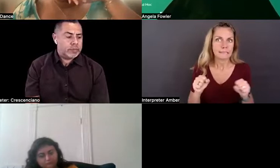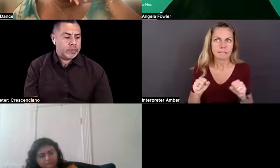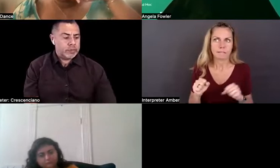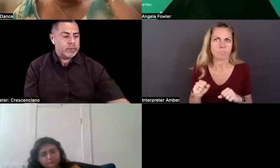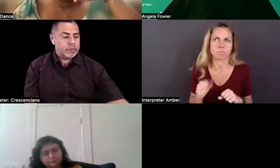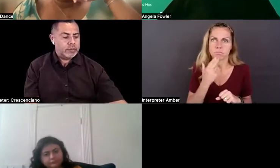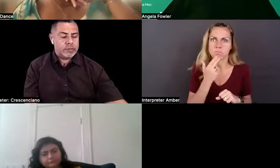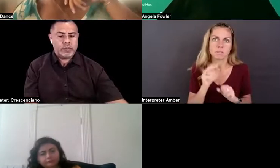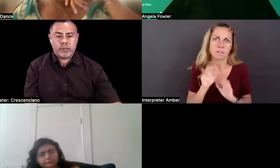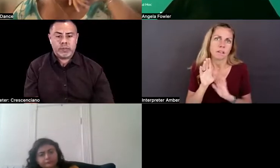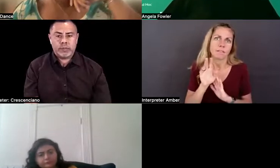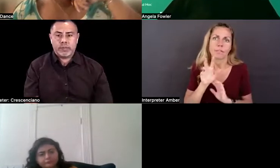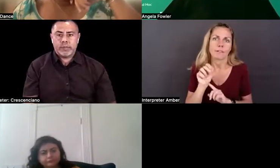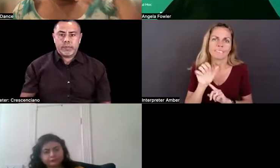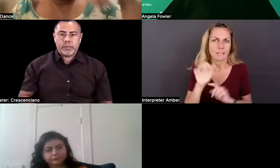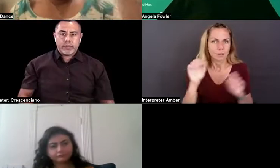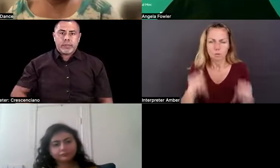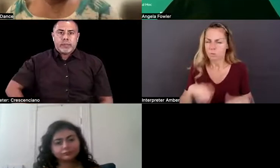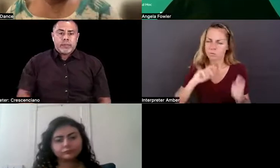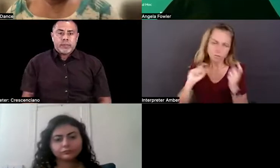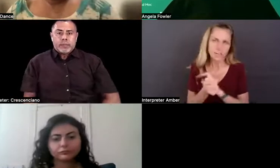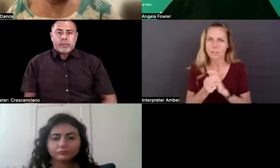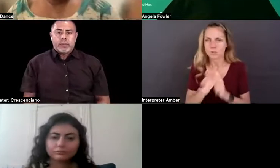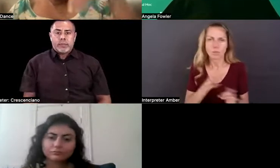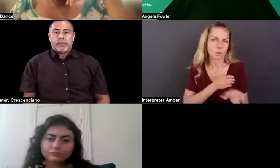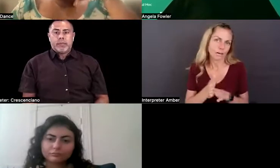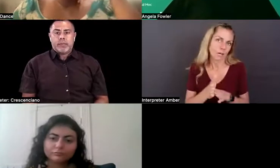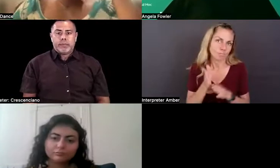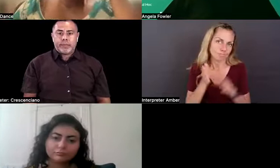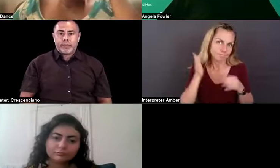That could be a complete game changer for your career trajectory.